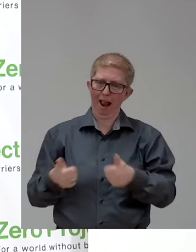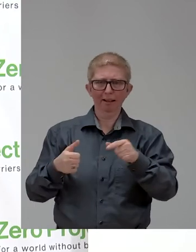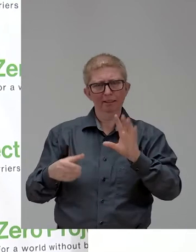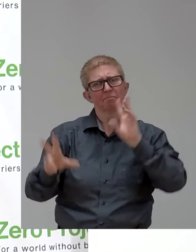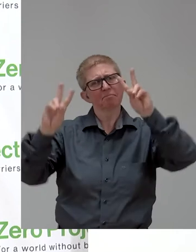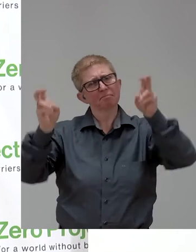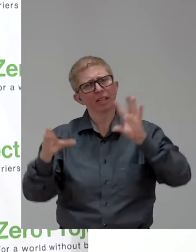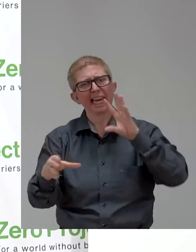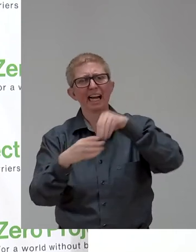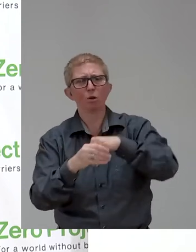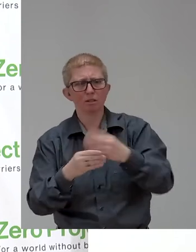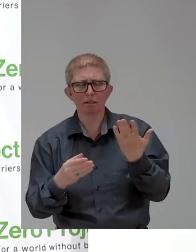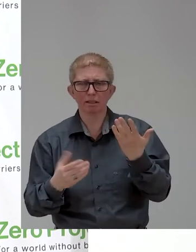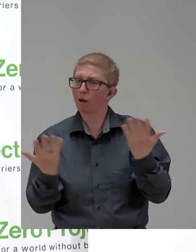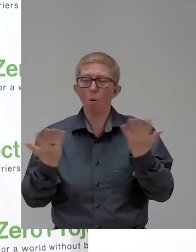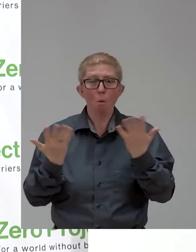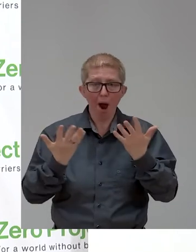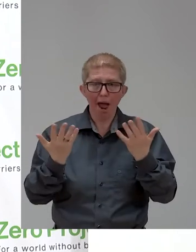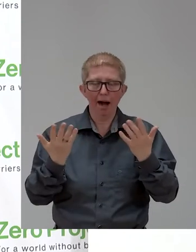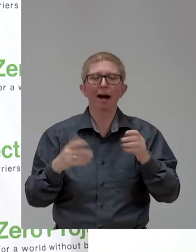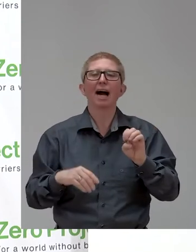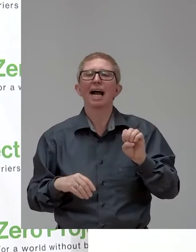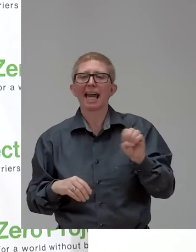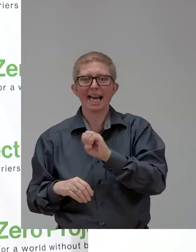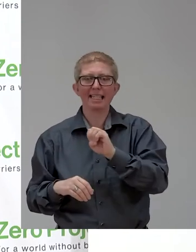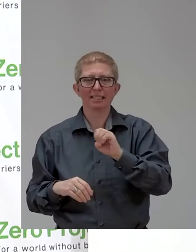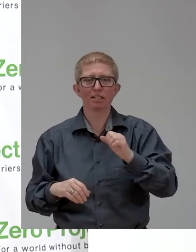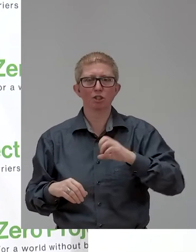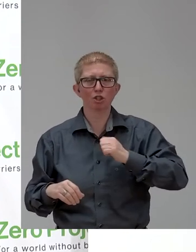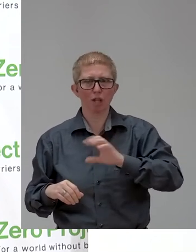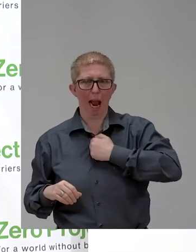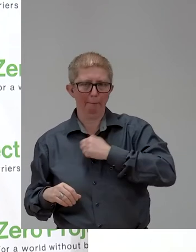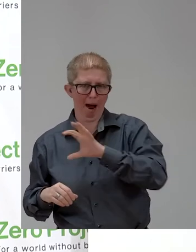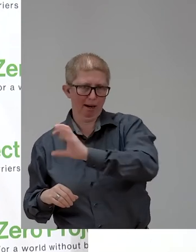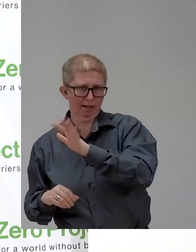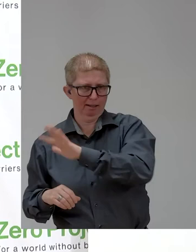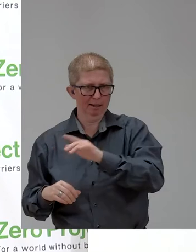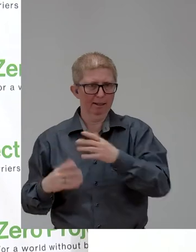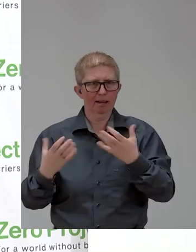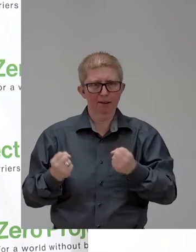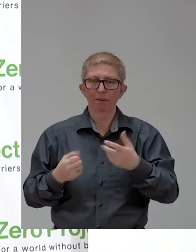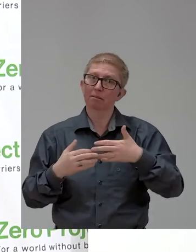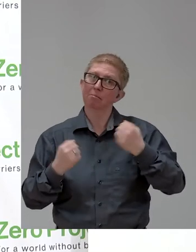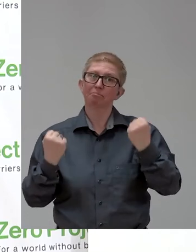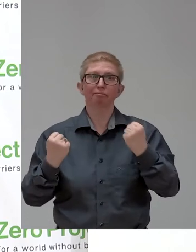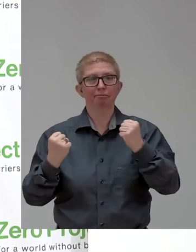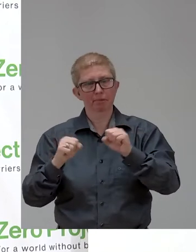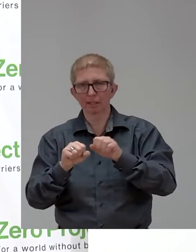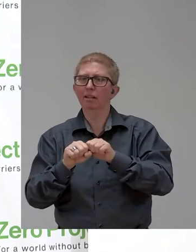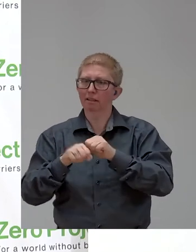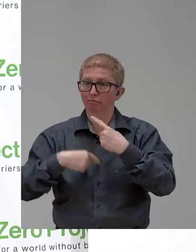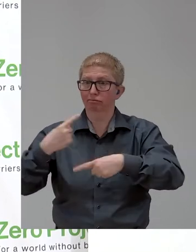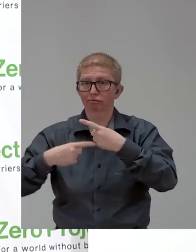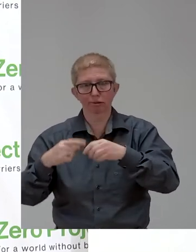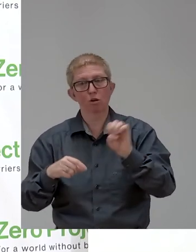I'm living and working for, is one of the most inclusive regions in Europe now. And doing